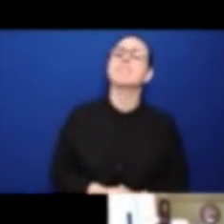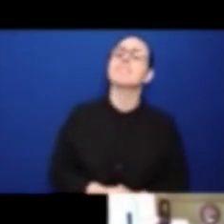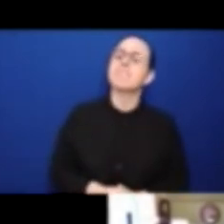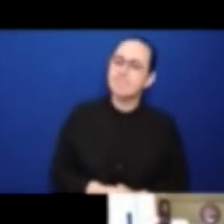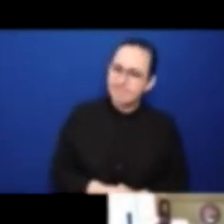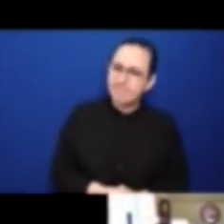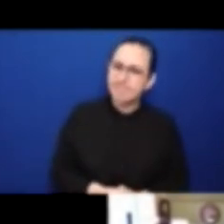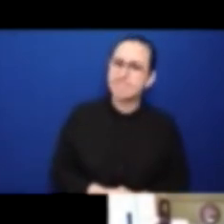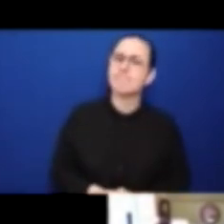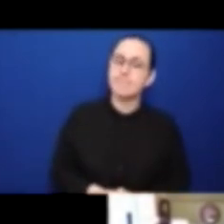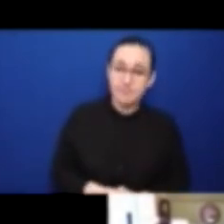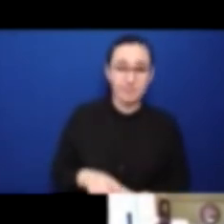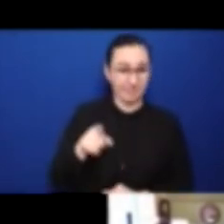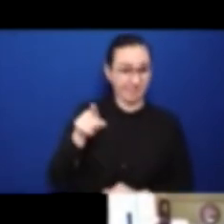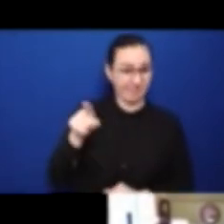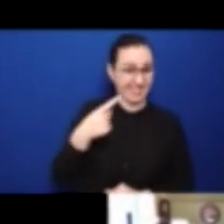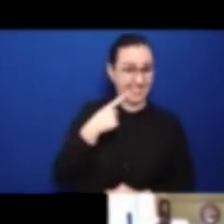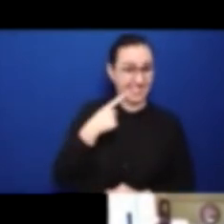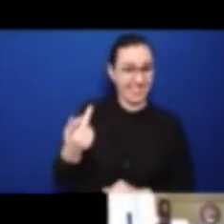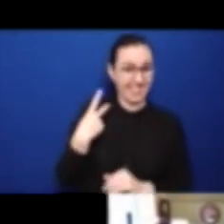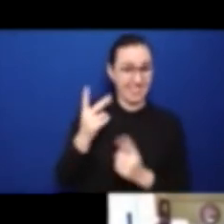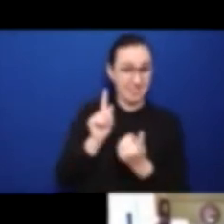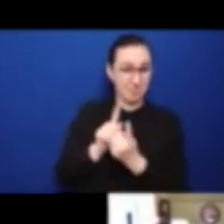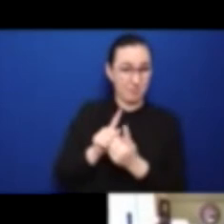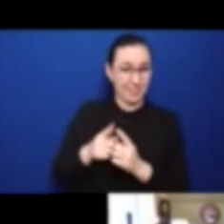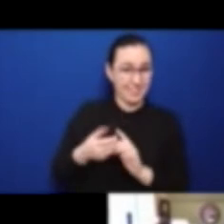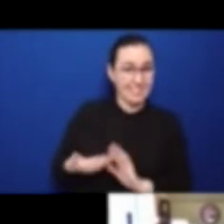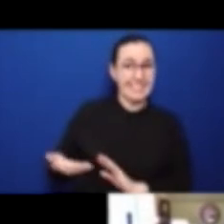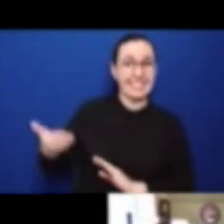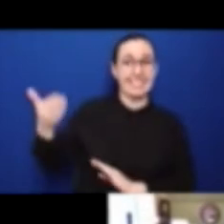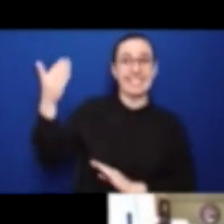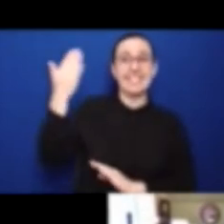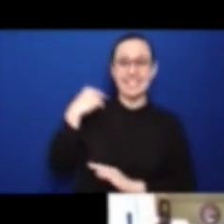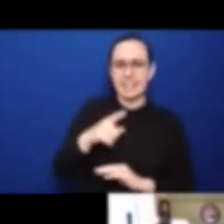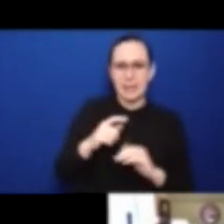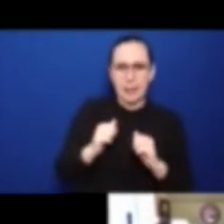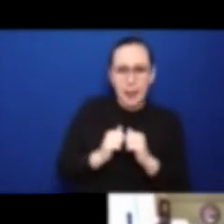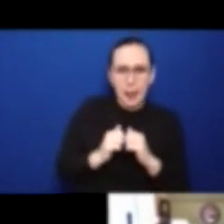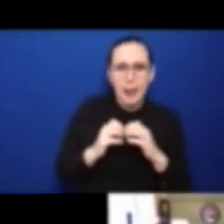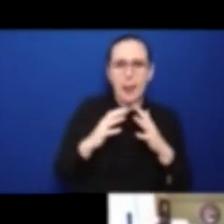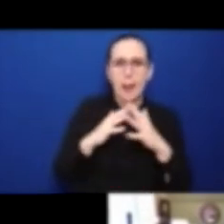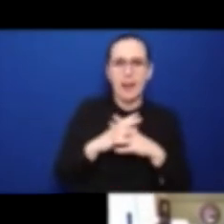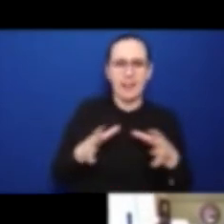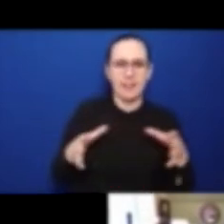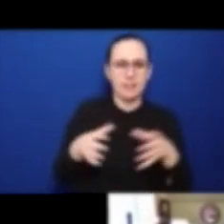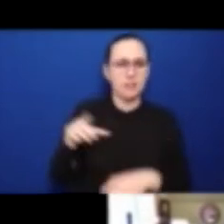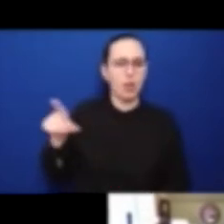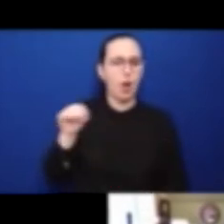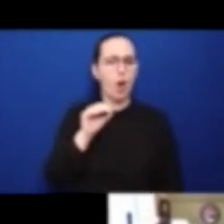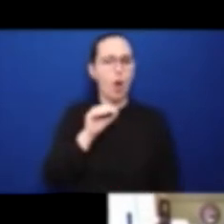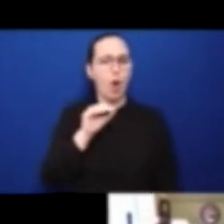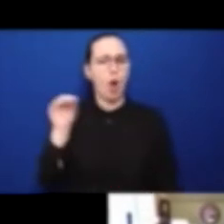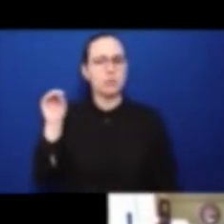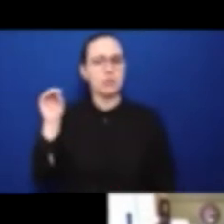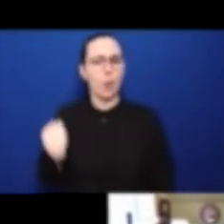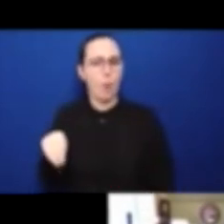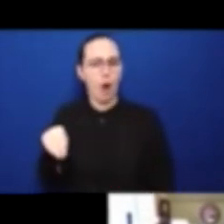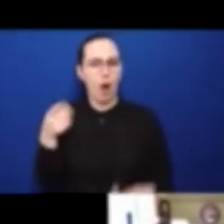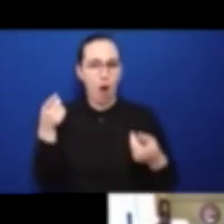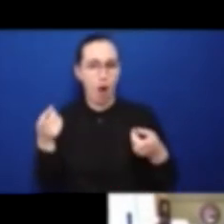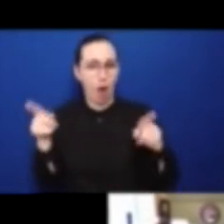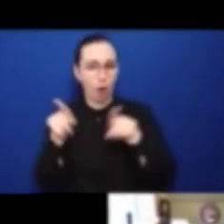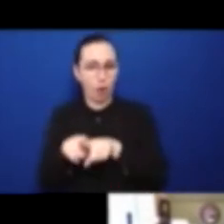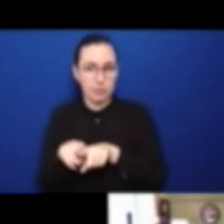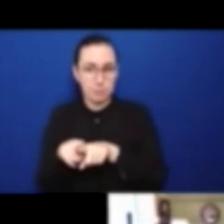sort of implementation process. So the Ottawa convention had been adopted, and we were working to ensure